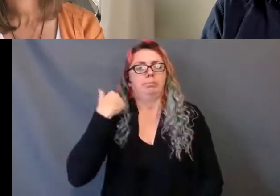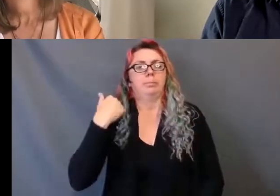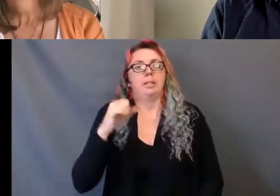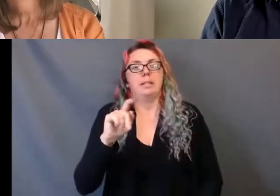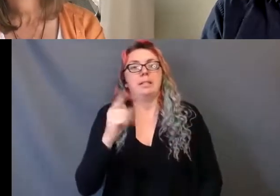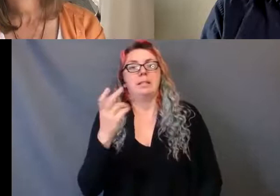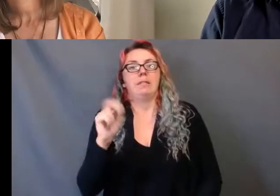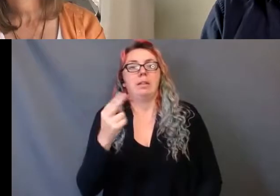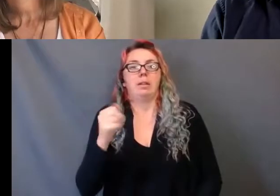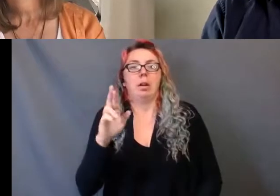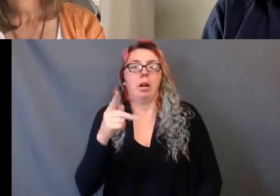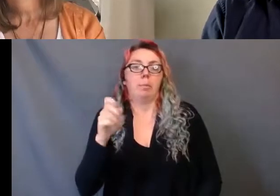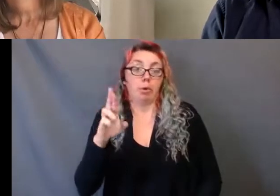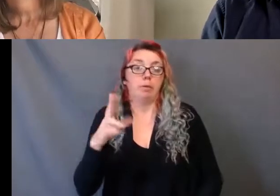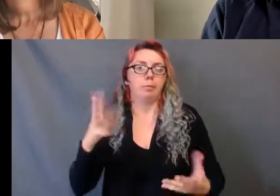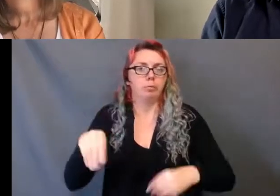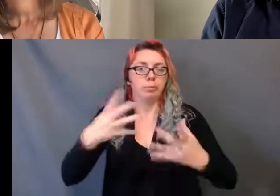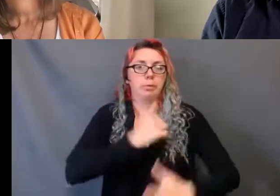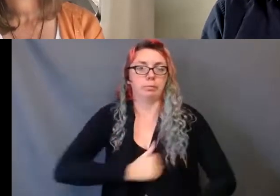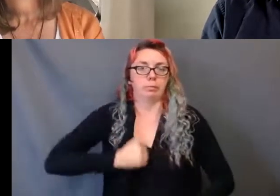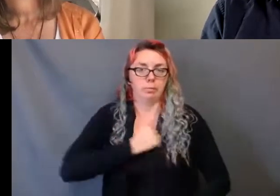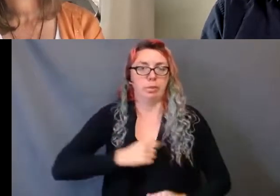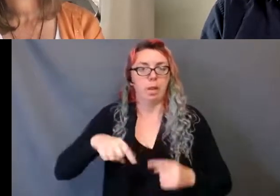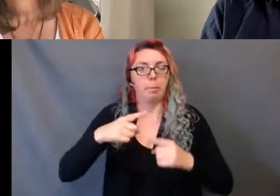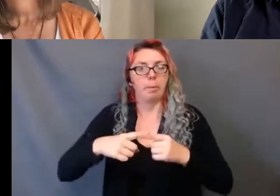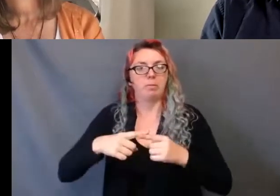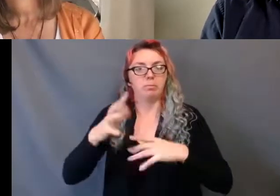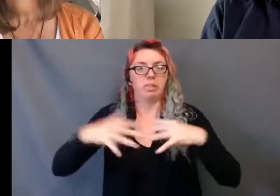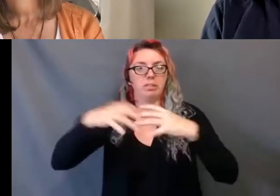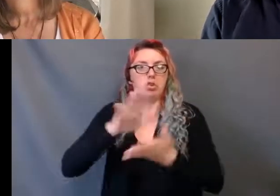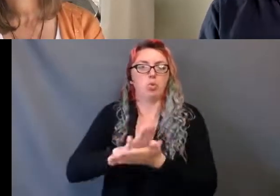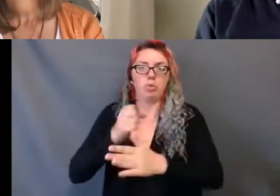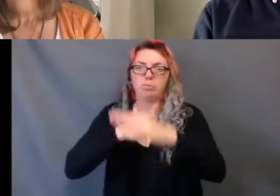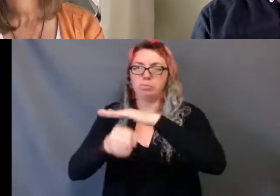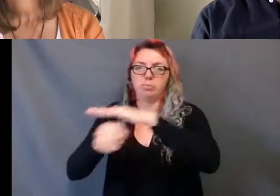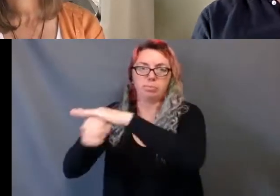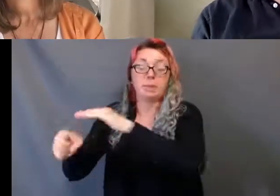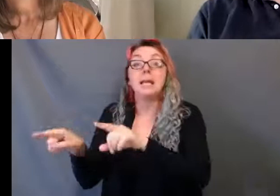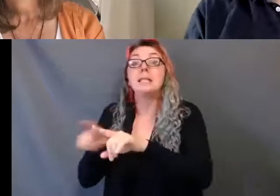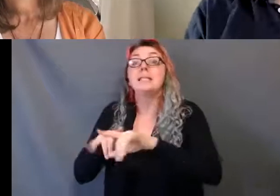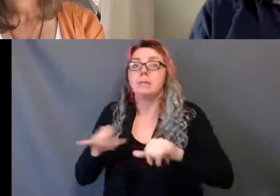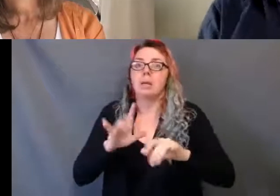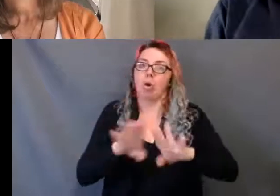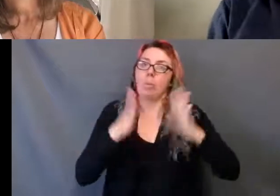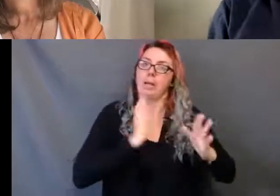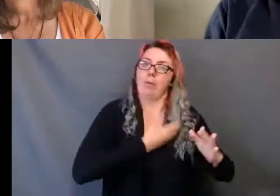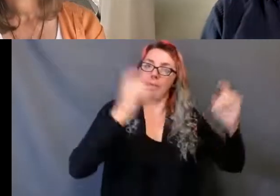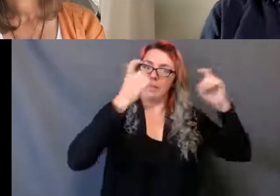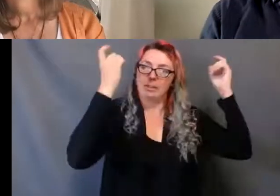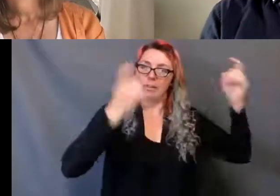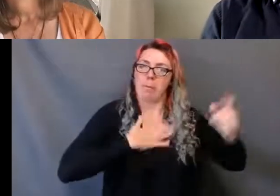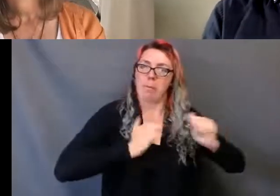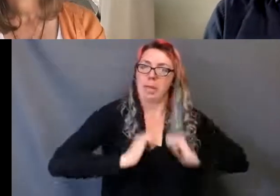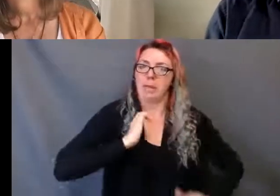in the House of Commons on the very same day we opened at the festival. The Truth and Reconciliation Commission and